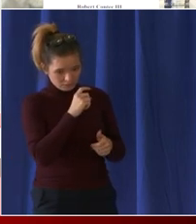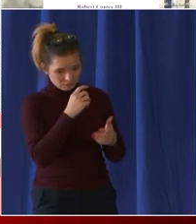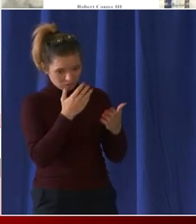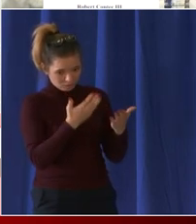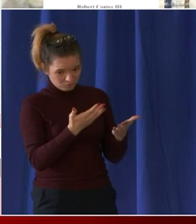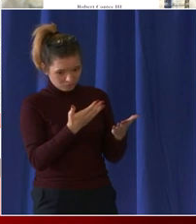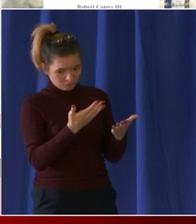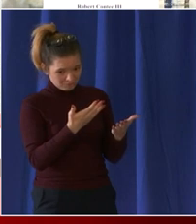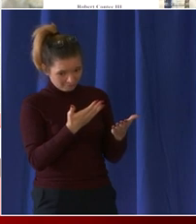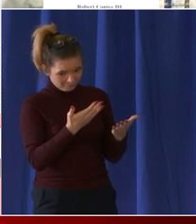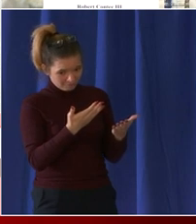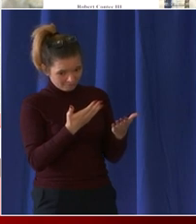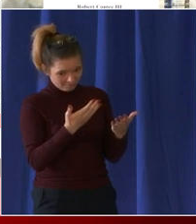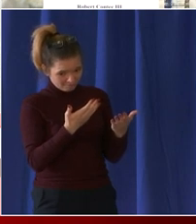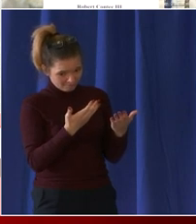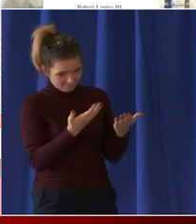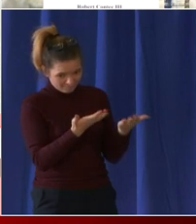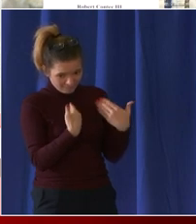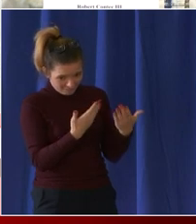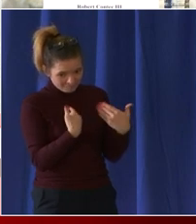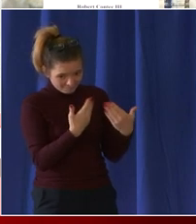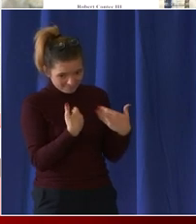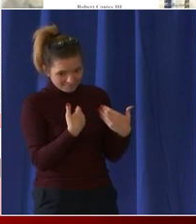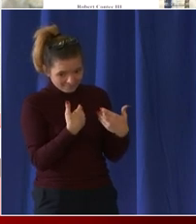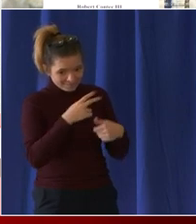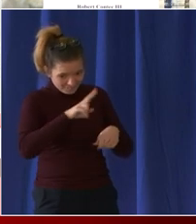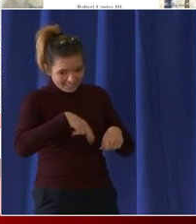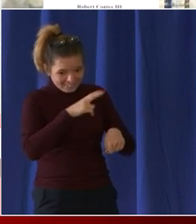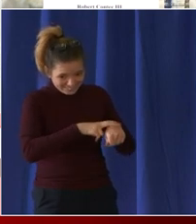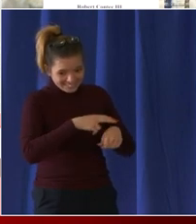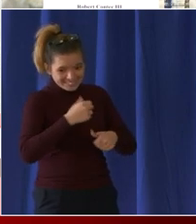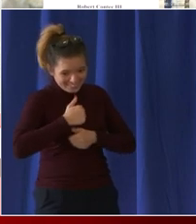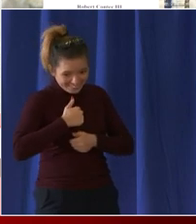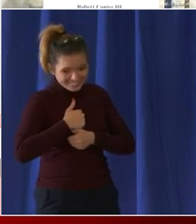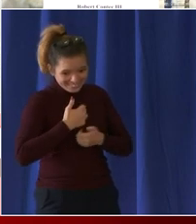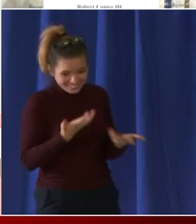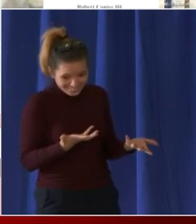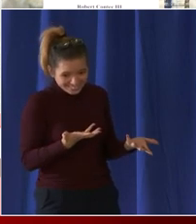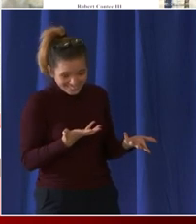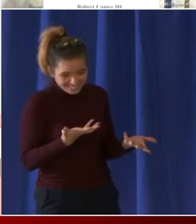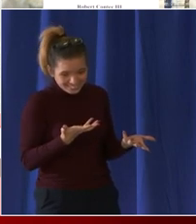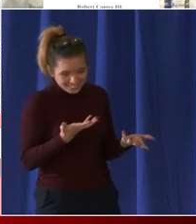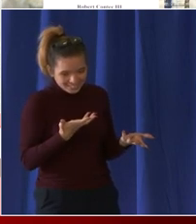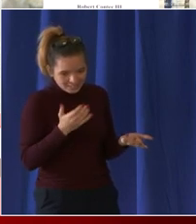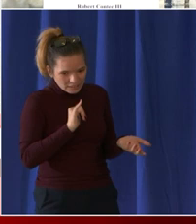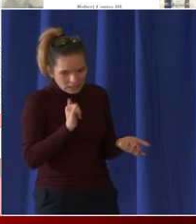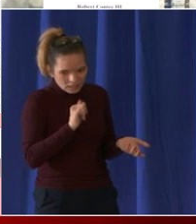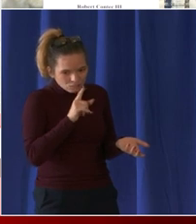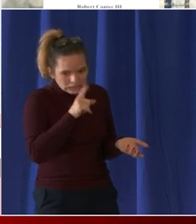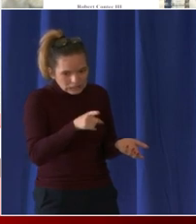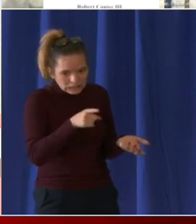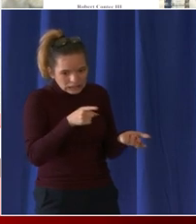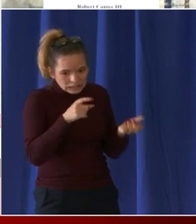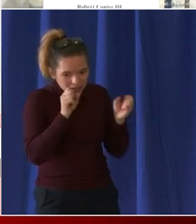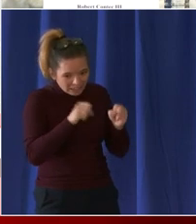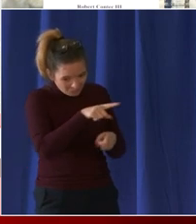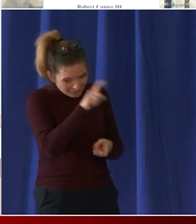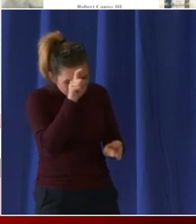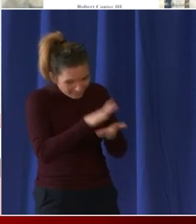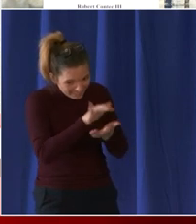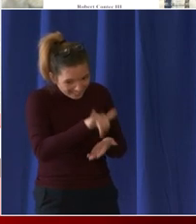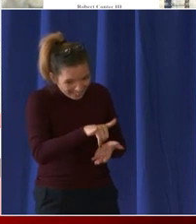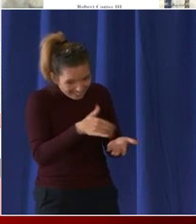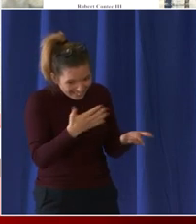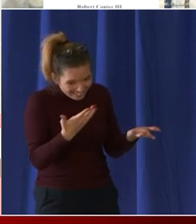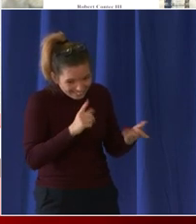coming and was this any of this kind of unbelievable i mean a lot of it was unbelievable um you know unfortunately and i